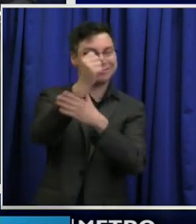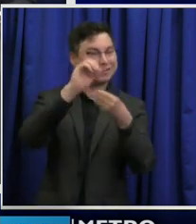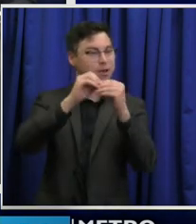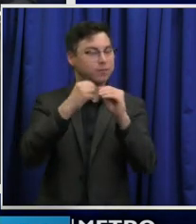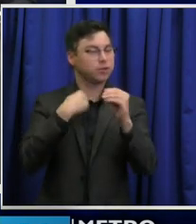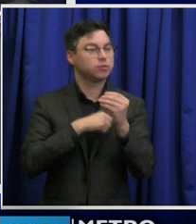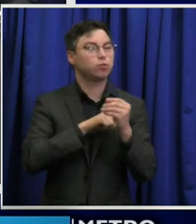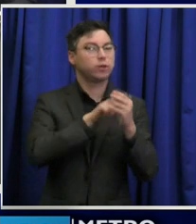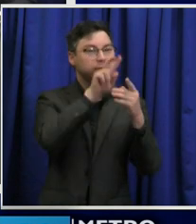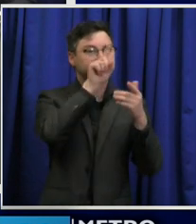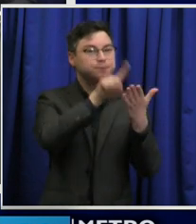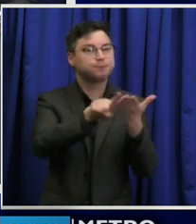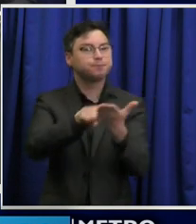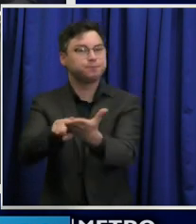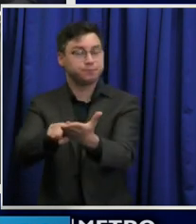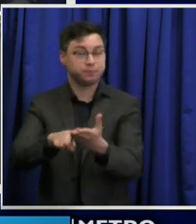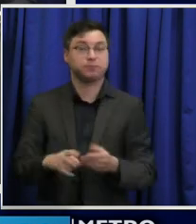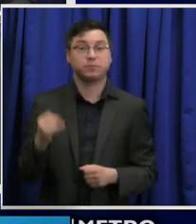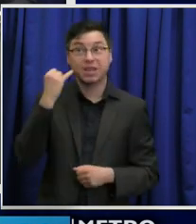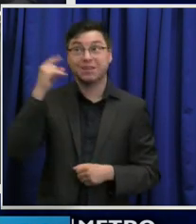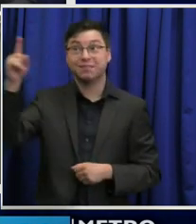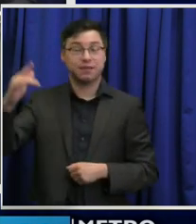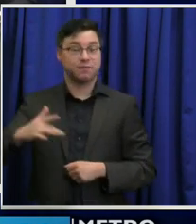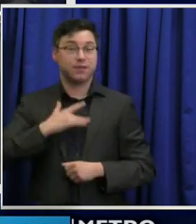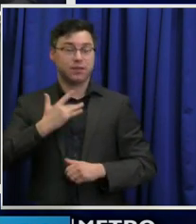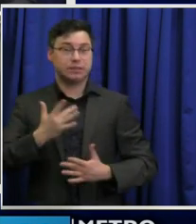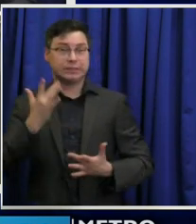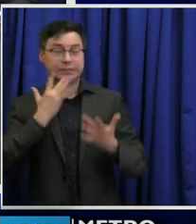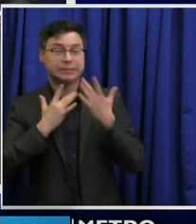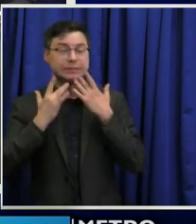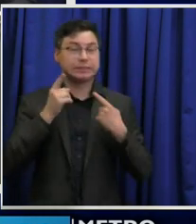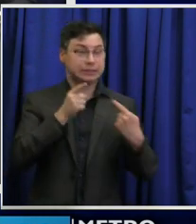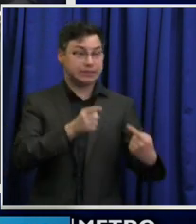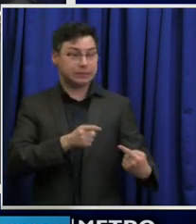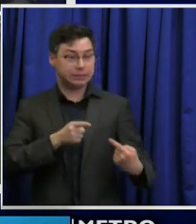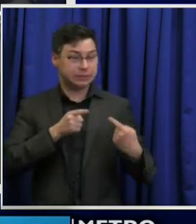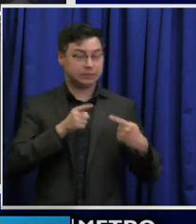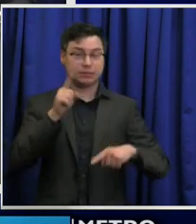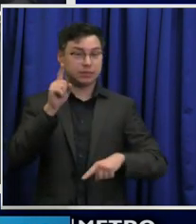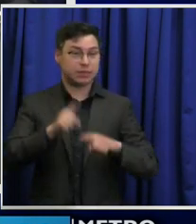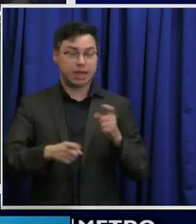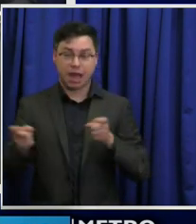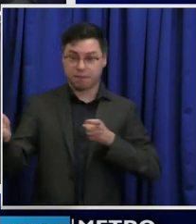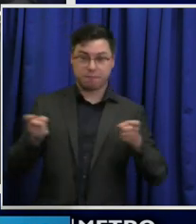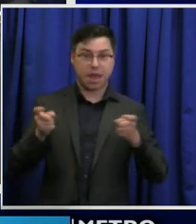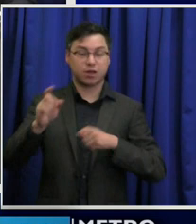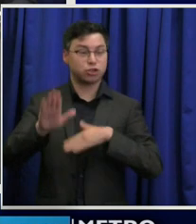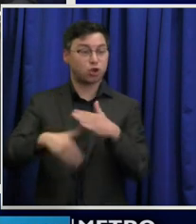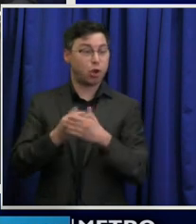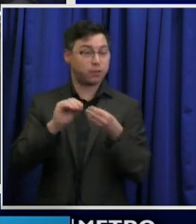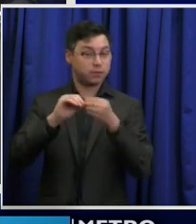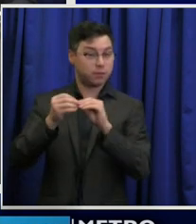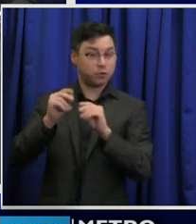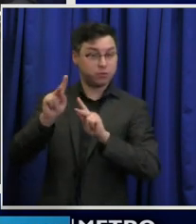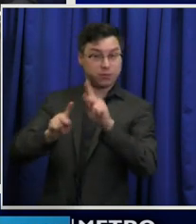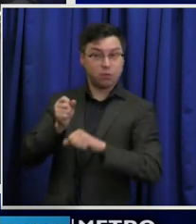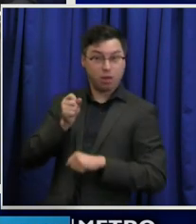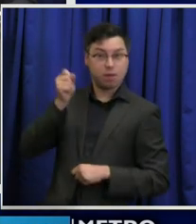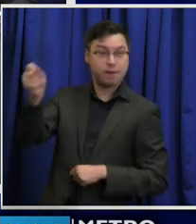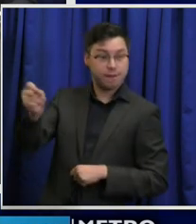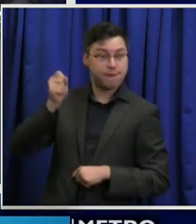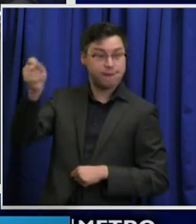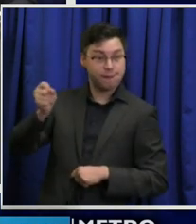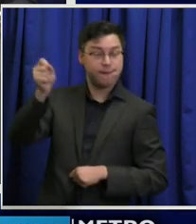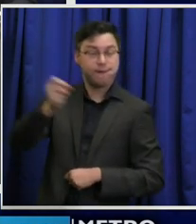to feel that they could not manage the surge, we would need to respond to